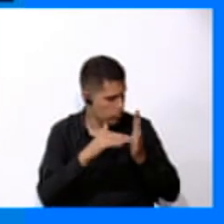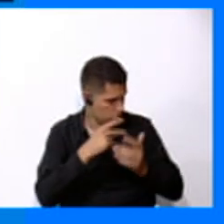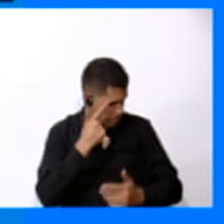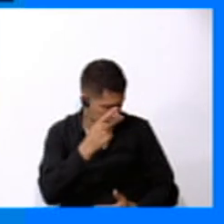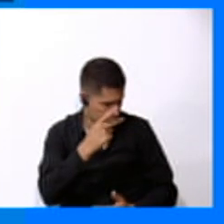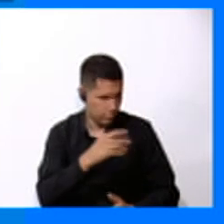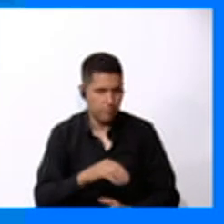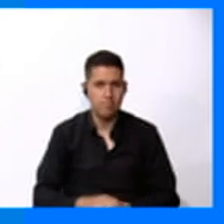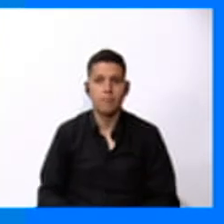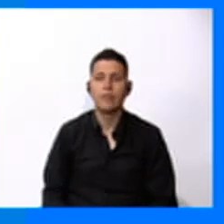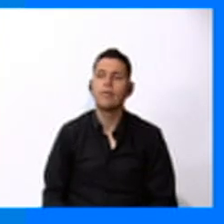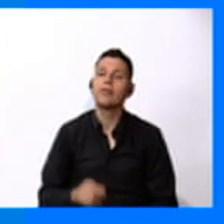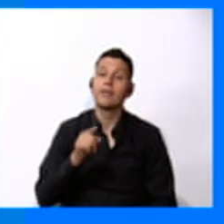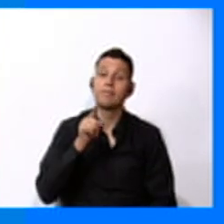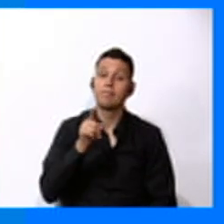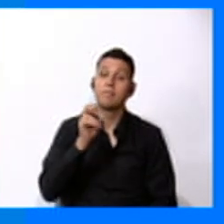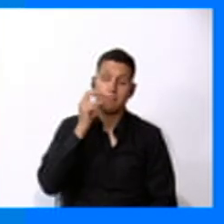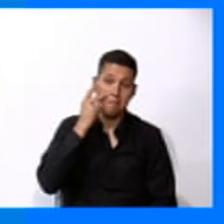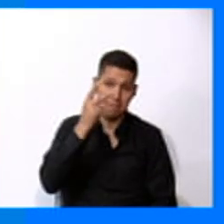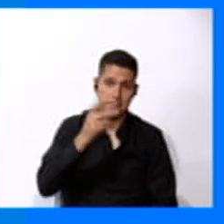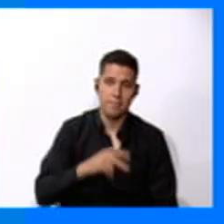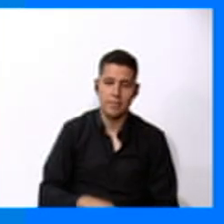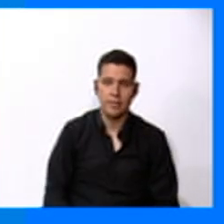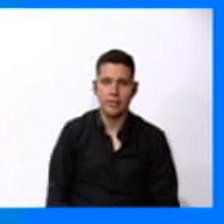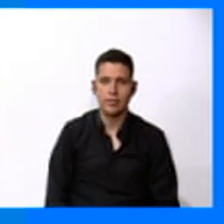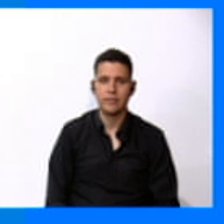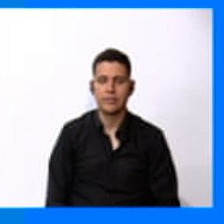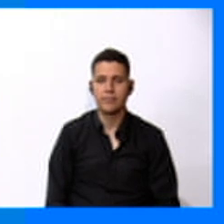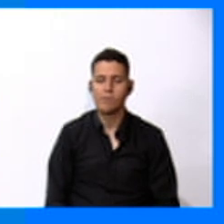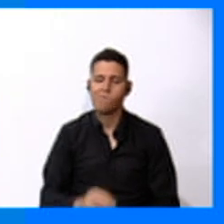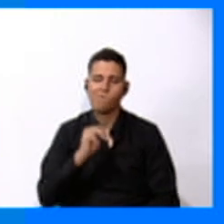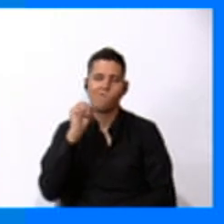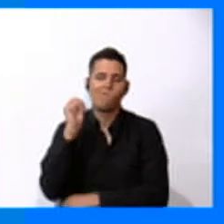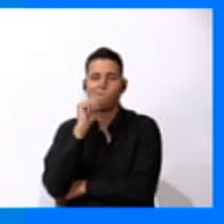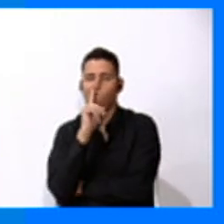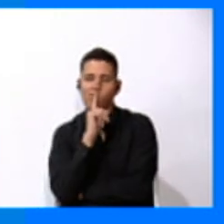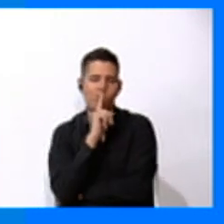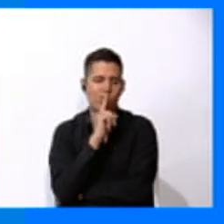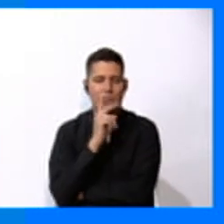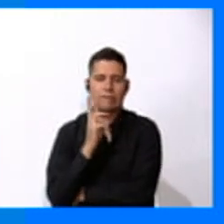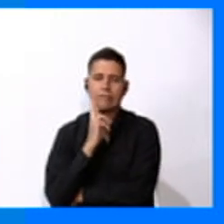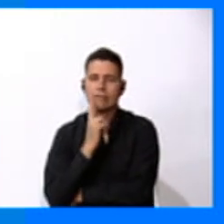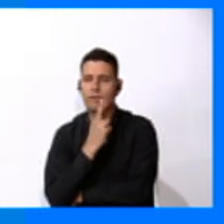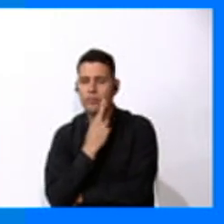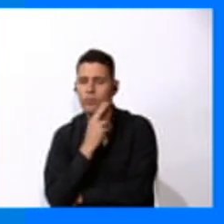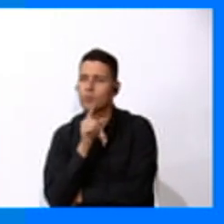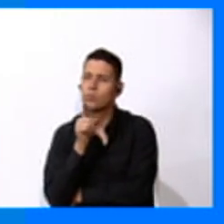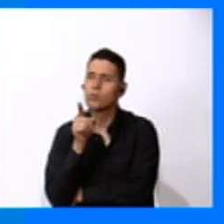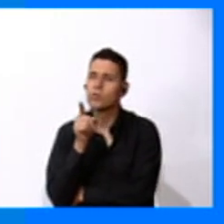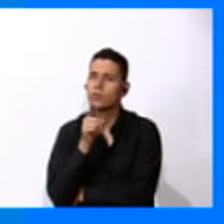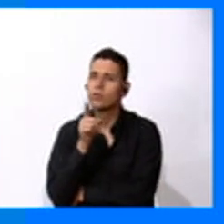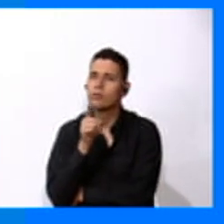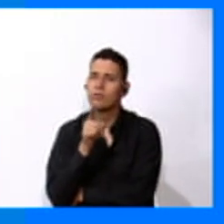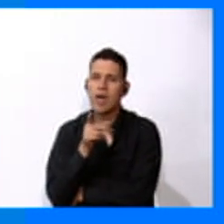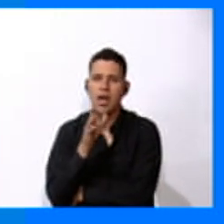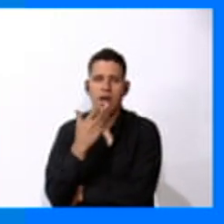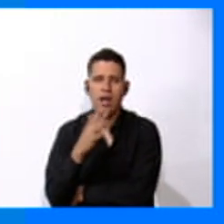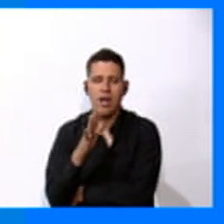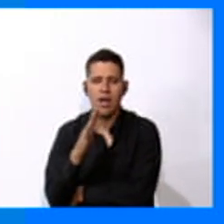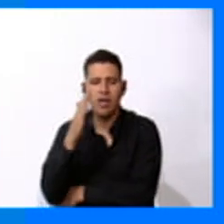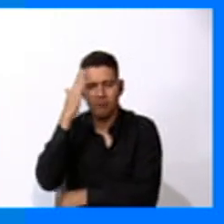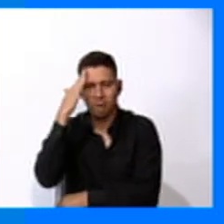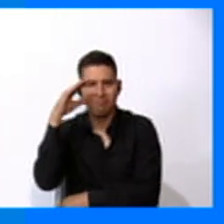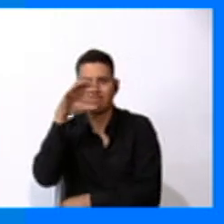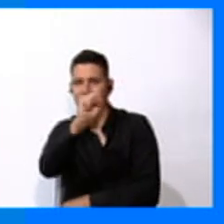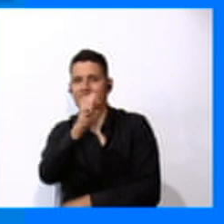otra vez. Look. Mmm, the restaurant. Oh, yes, teacher. I got it now.